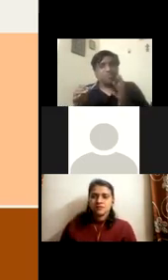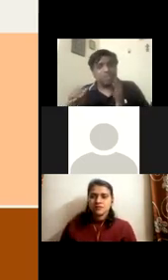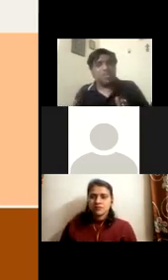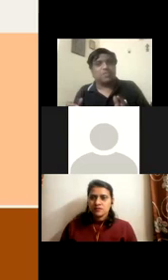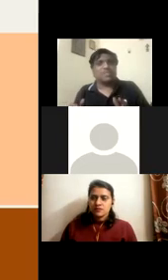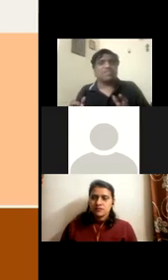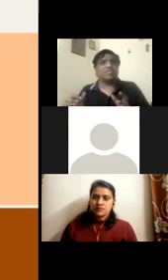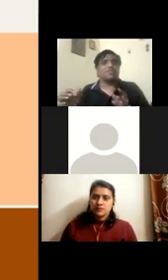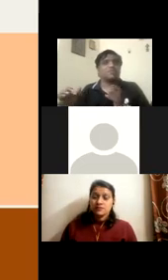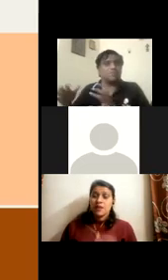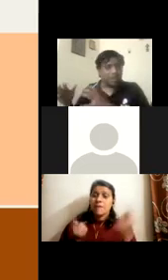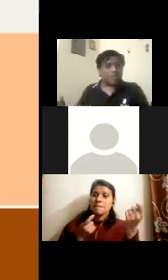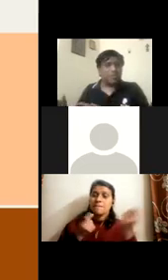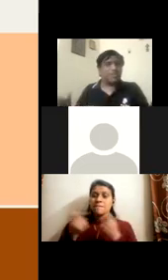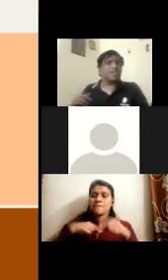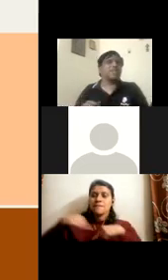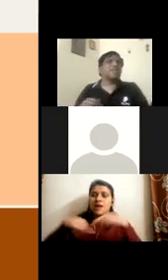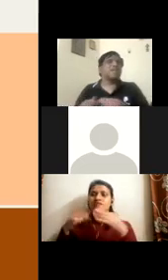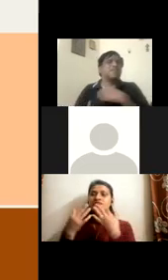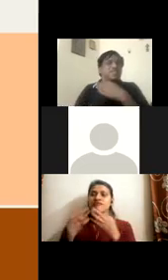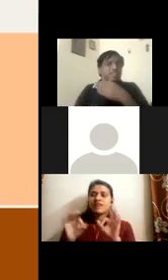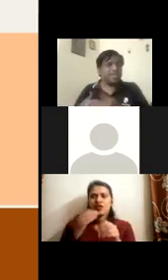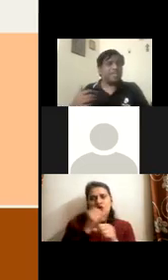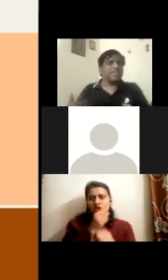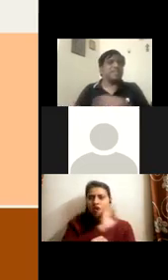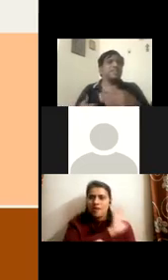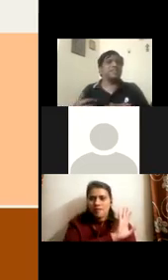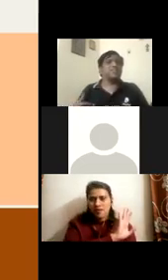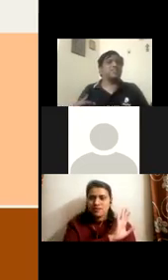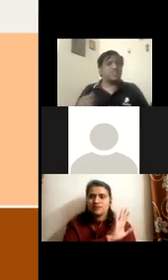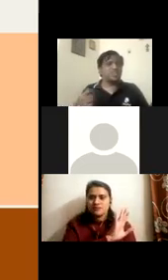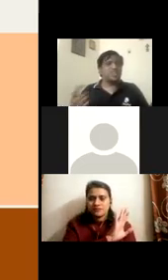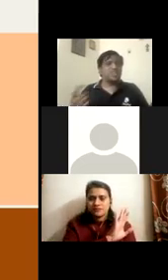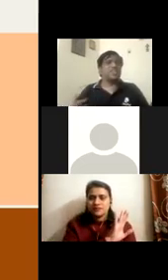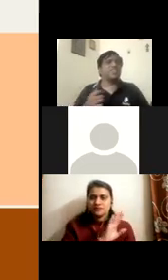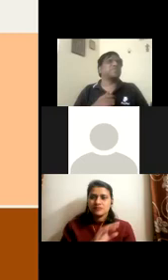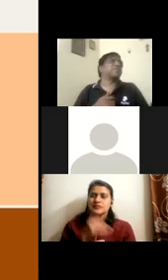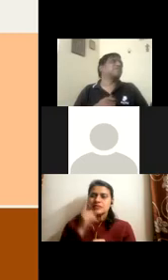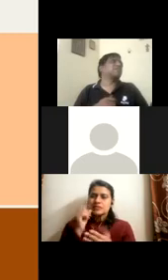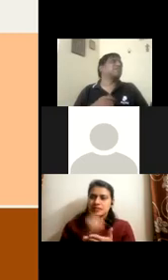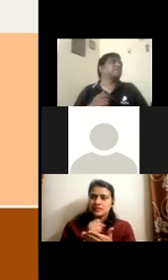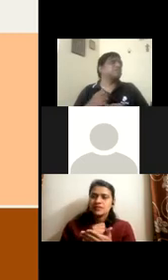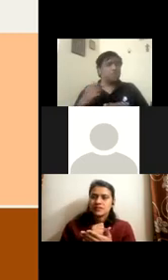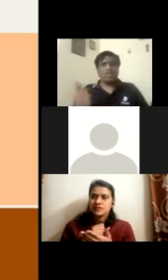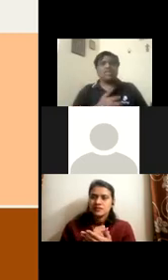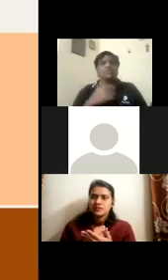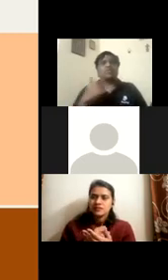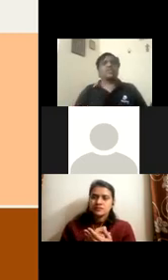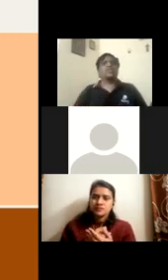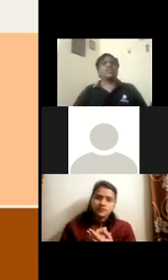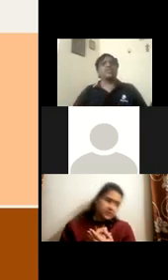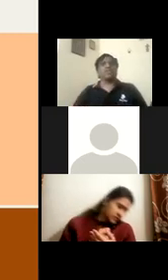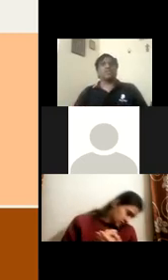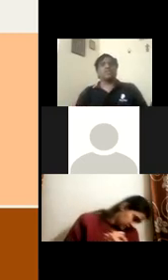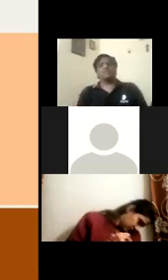get free bus passes, you know, from the government and, and facilitated, uh, initially three days, the parent will come and slowly the whole